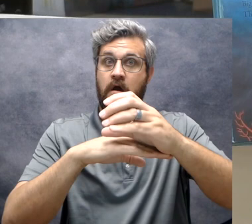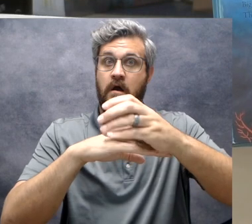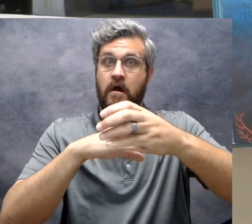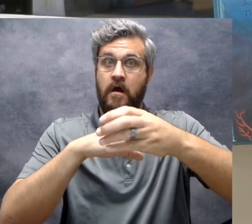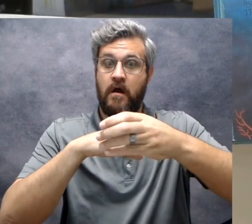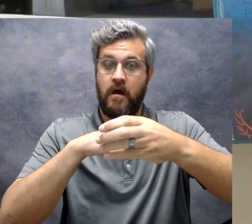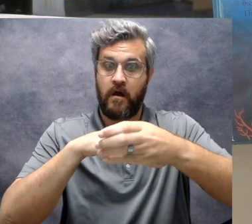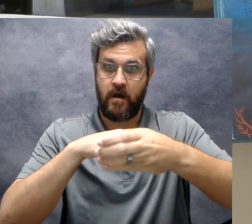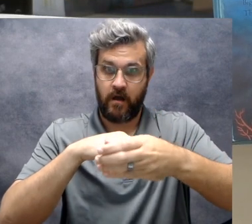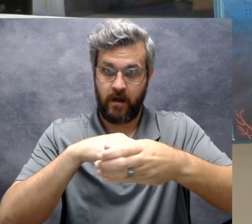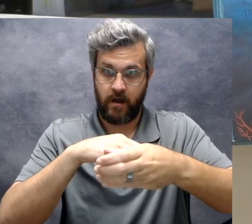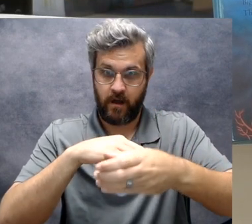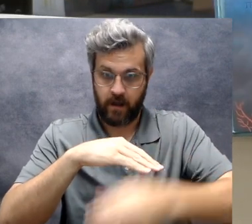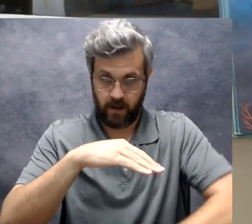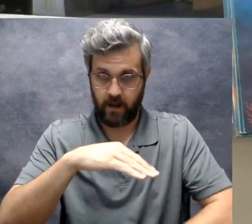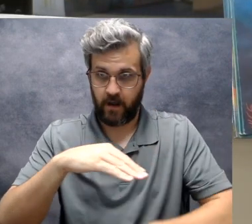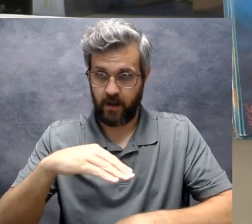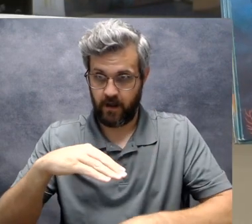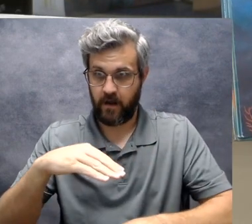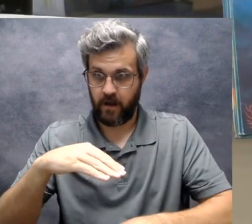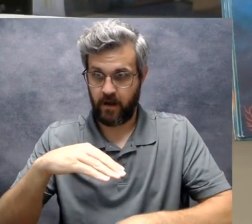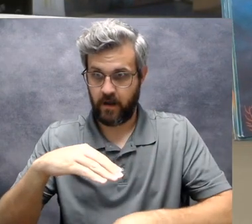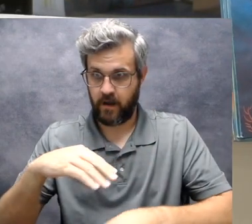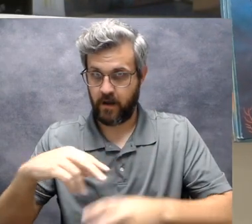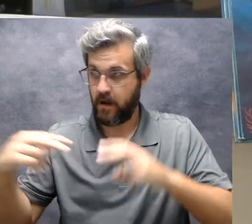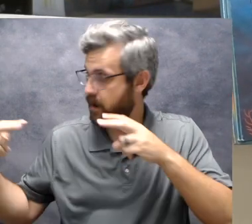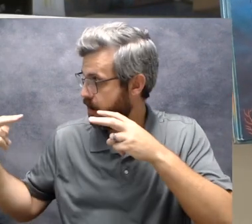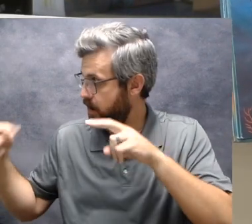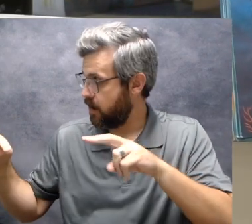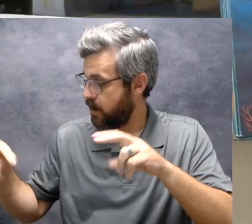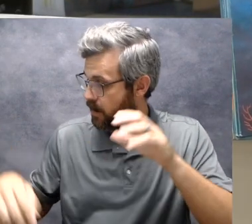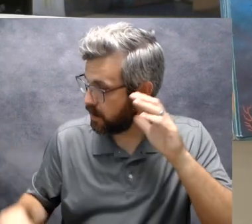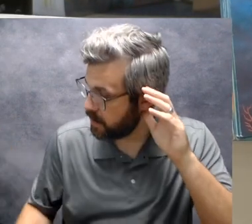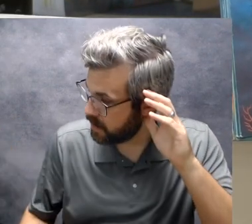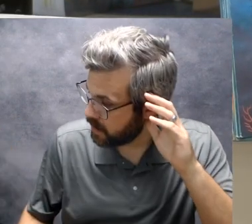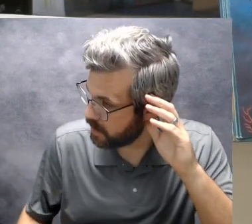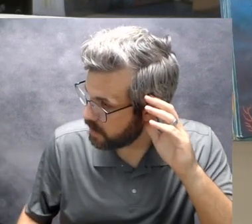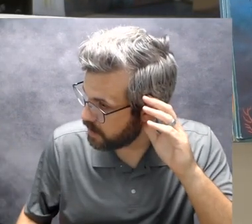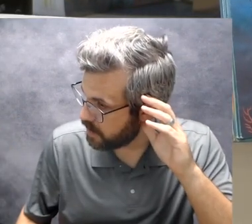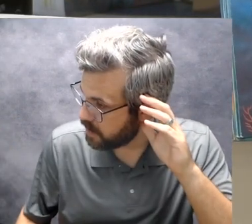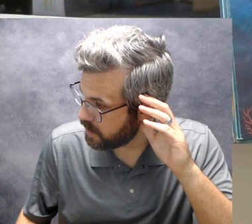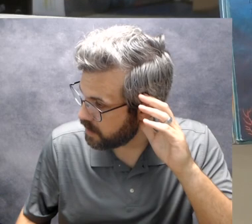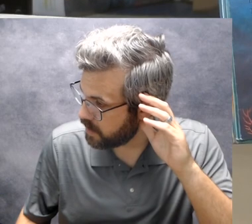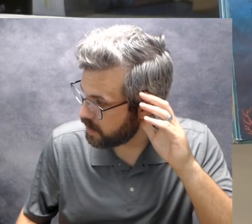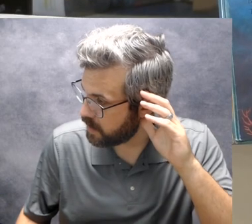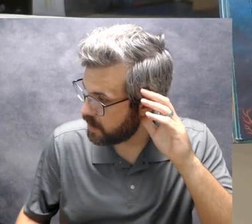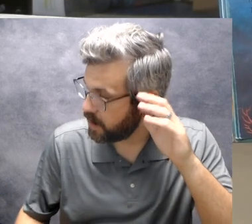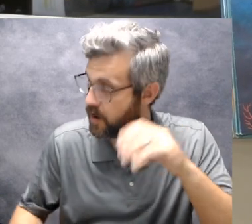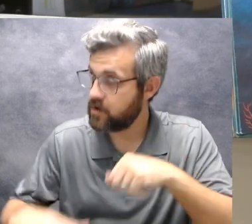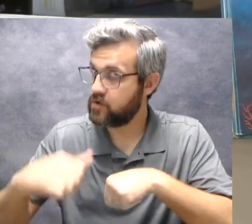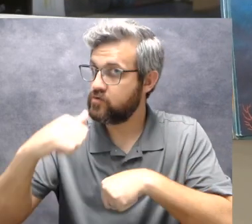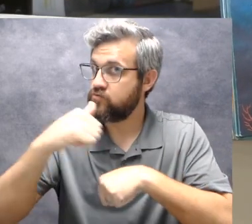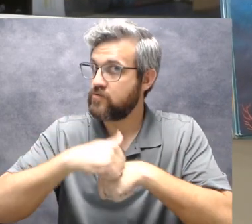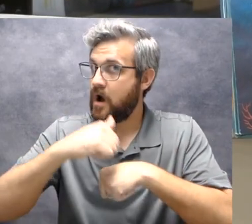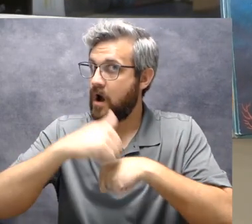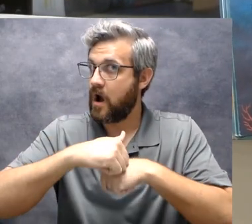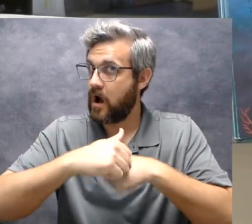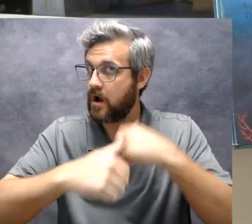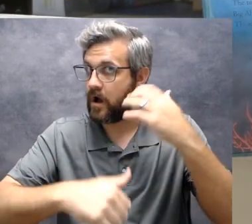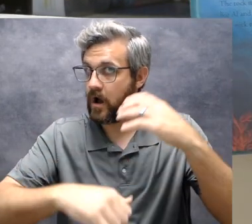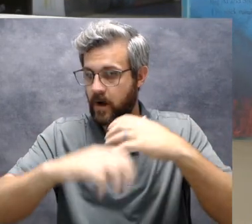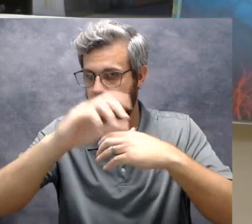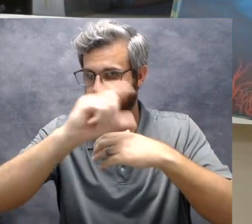Big Al pushed, and Shrimpy glistened. The rock rumbled